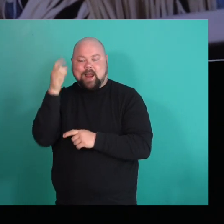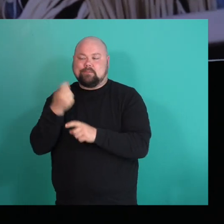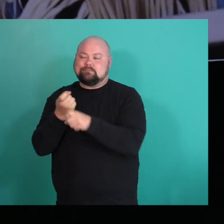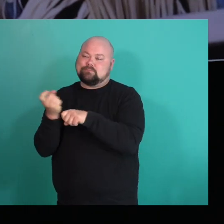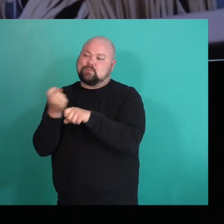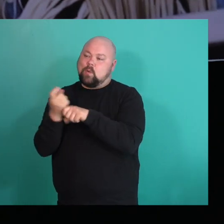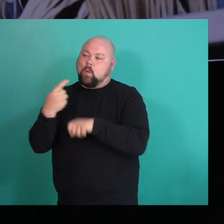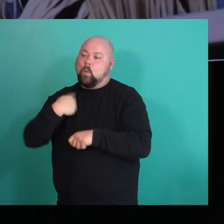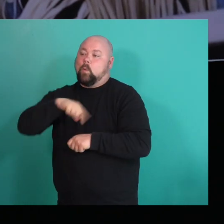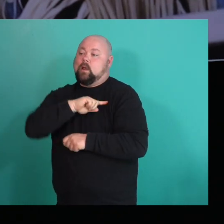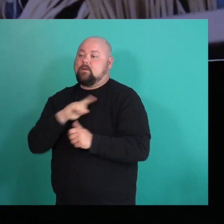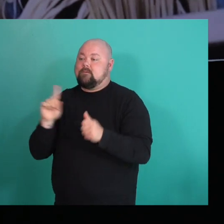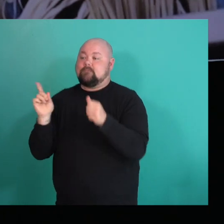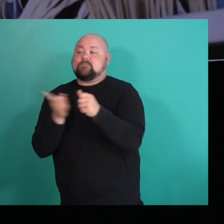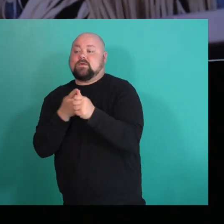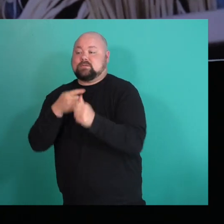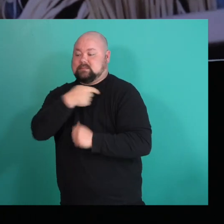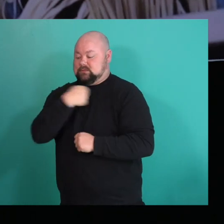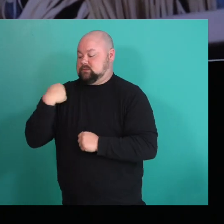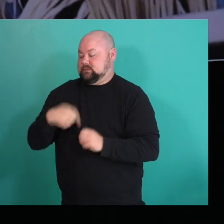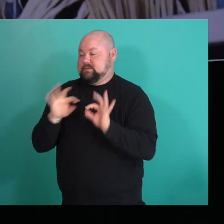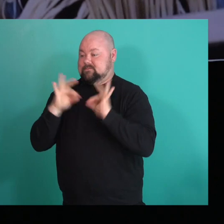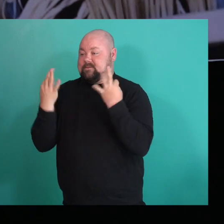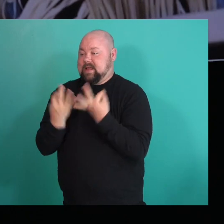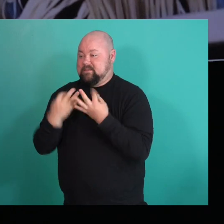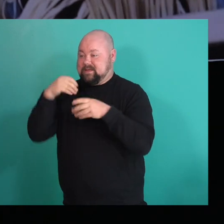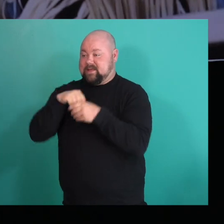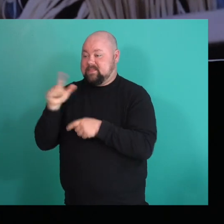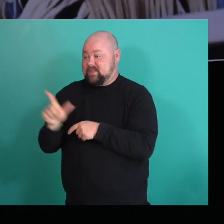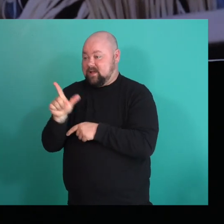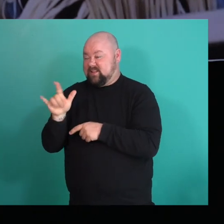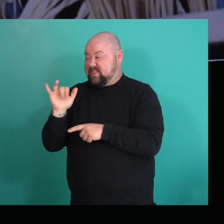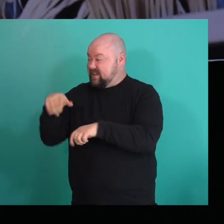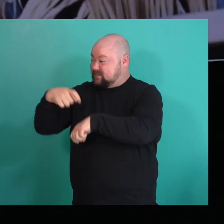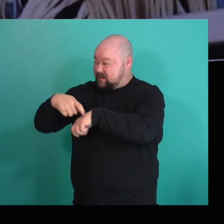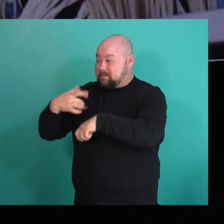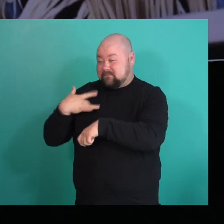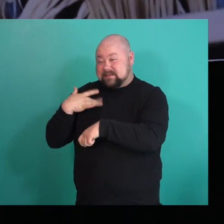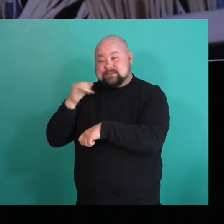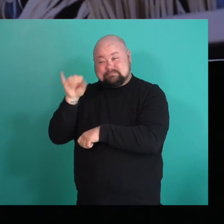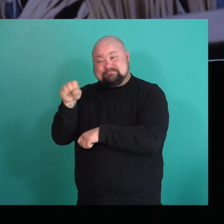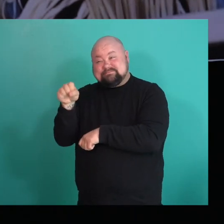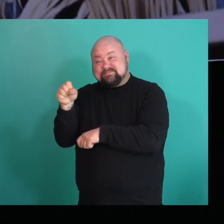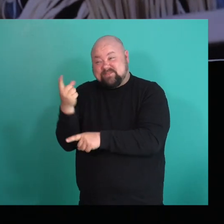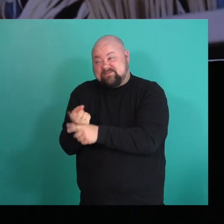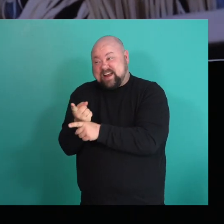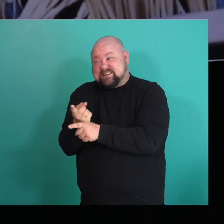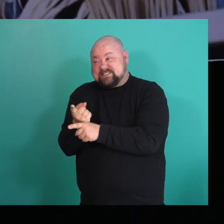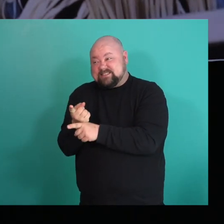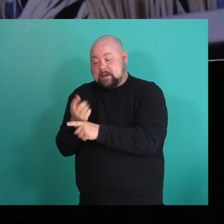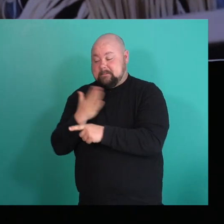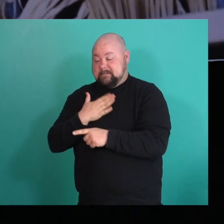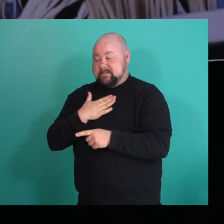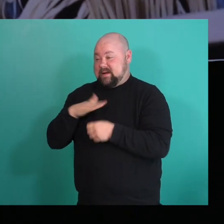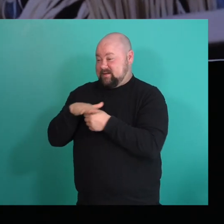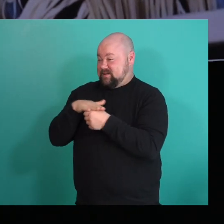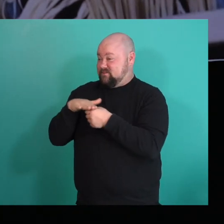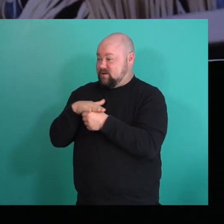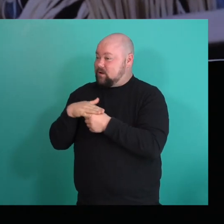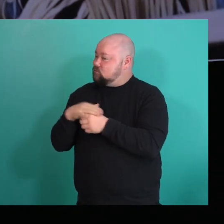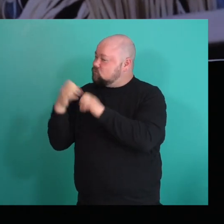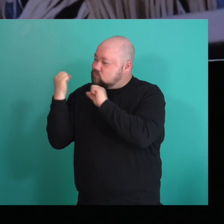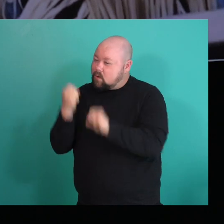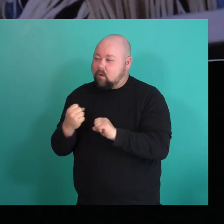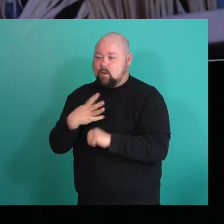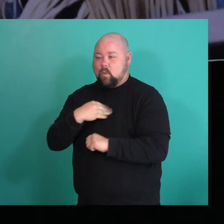Langley. And I, at the time it didn't seem wrong. Like we were, it was a very white, you know, um, neighborhood that I grew up in. And so